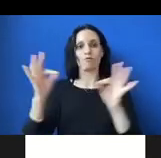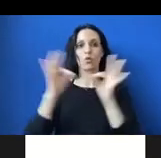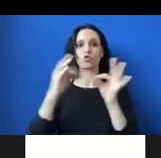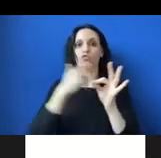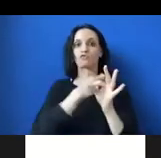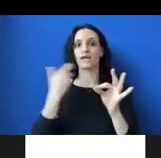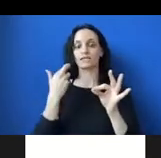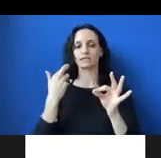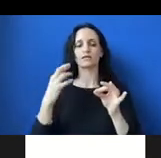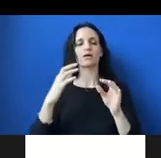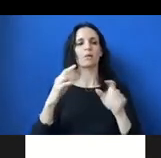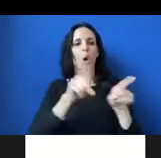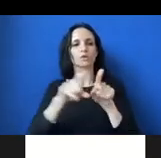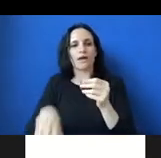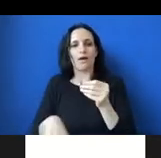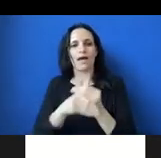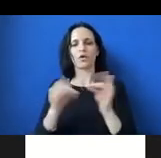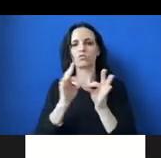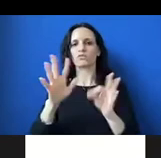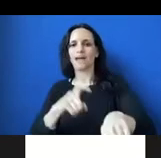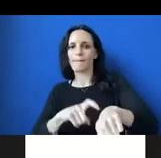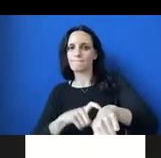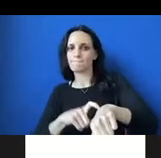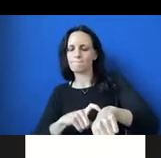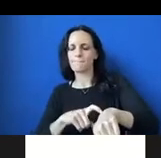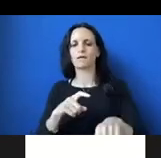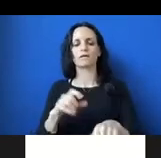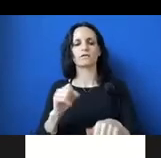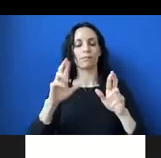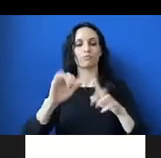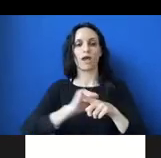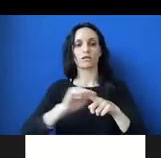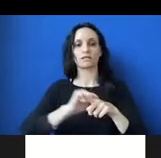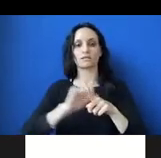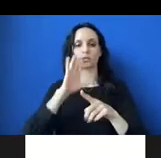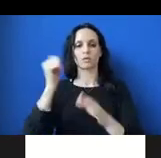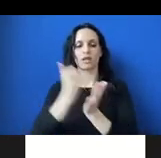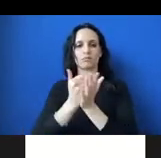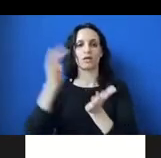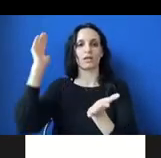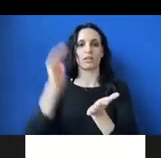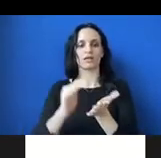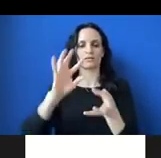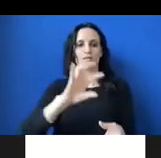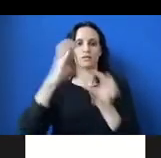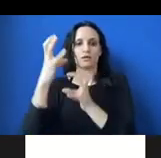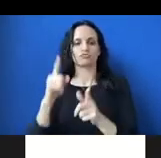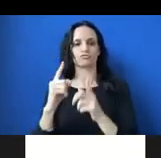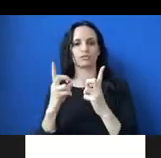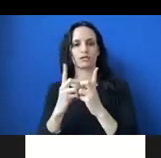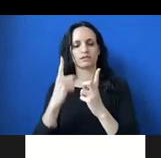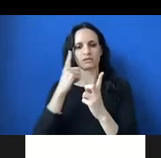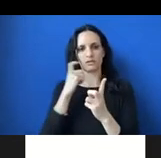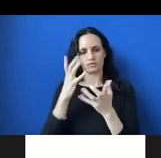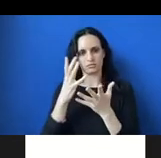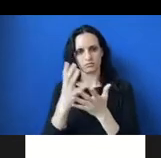mentality. Um, and there was also hope that these practices would minimize the risk of something going wrong. Um, there was more time taken to get to know the